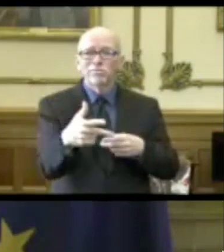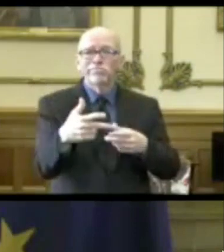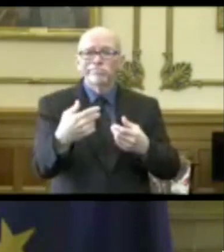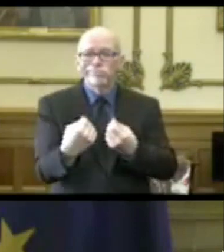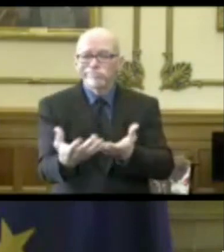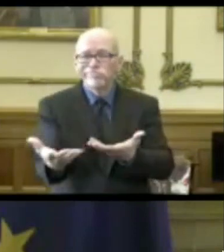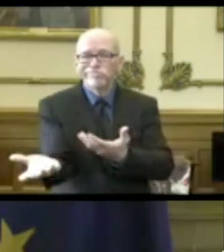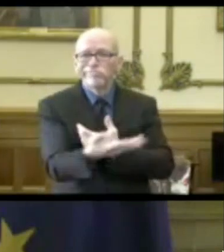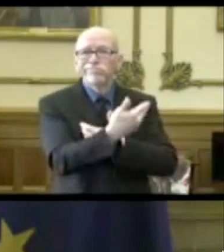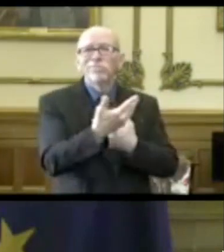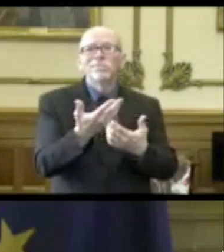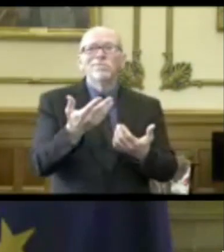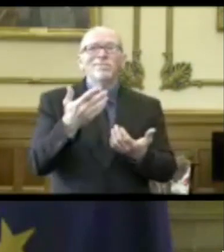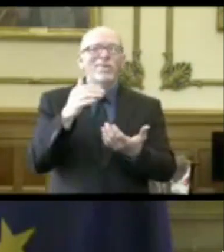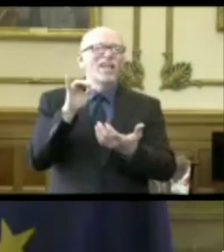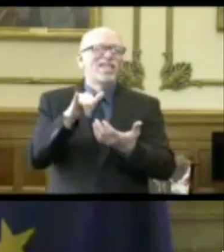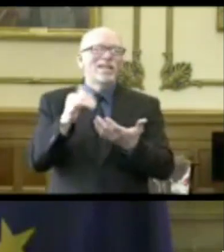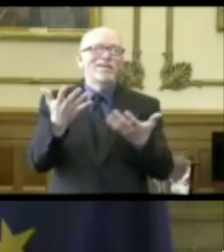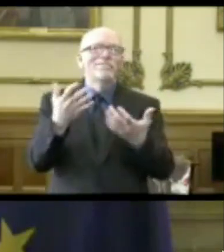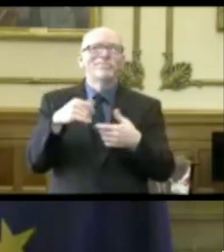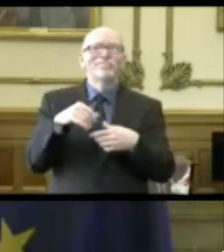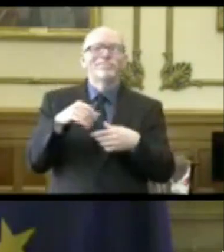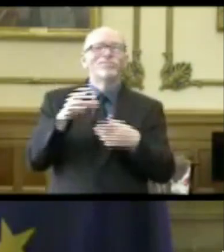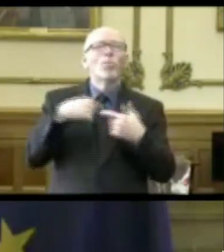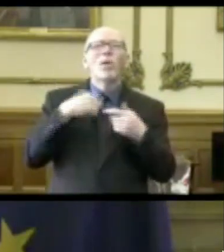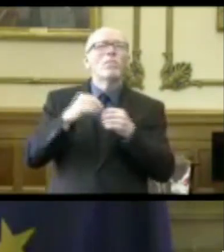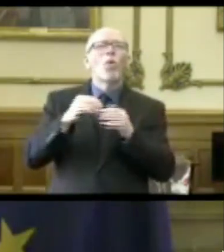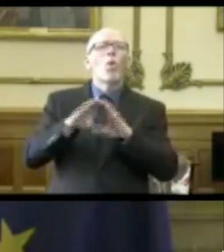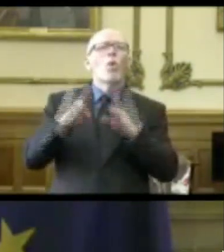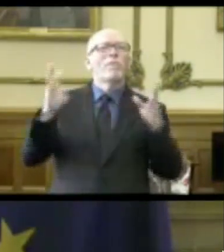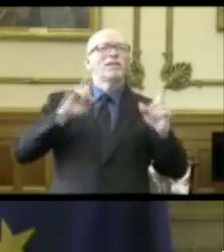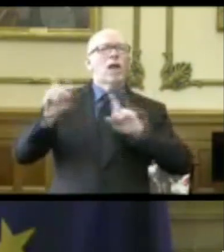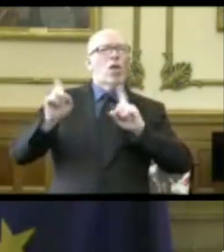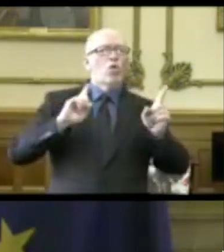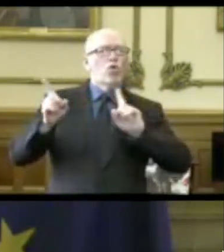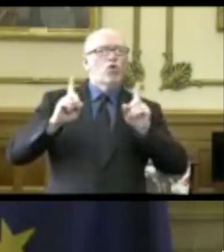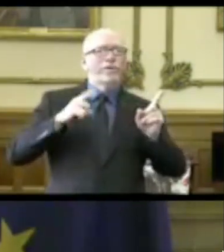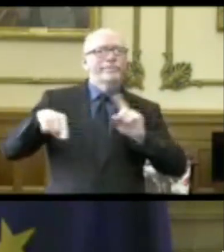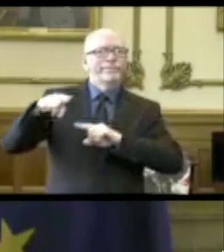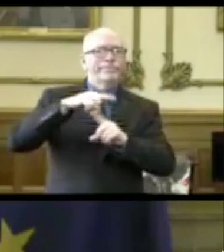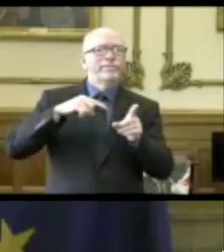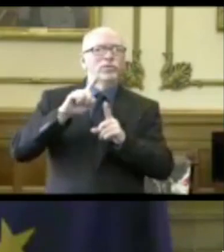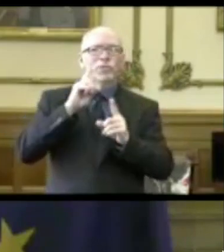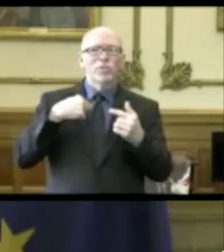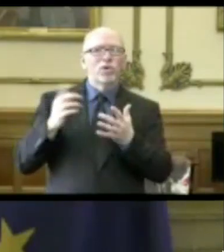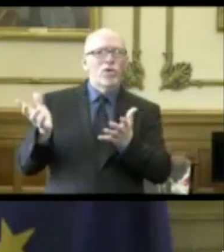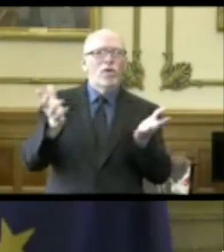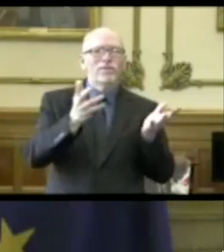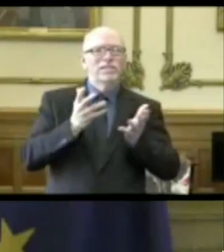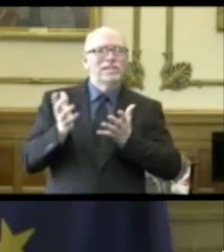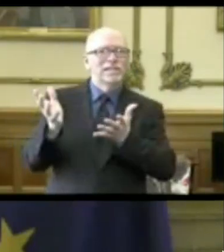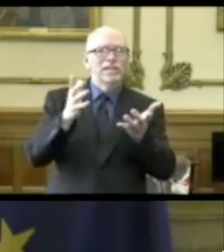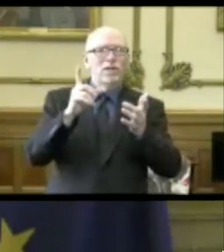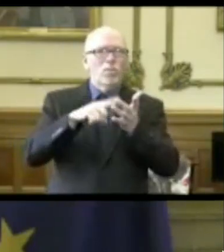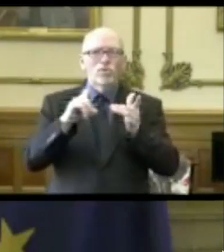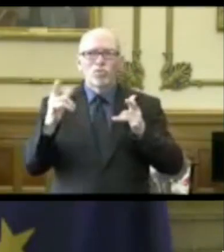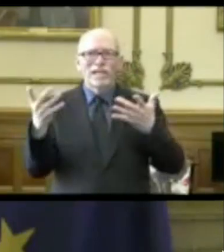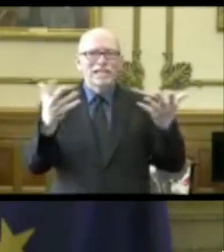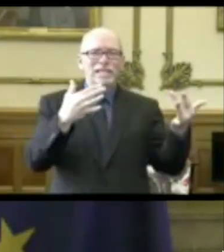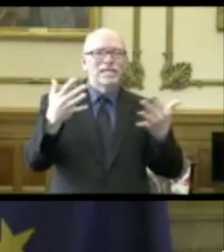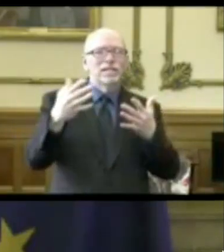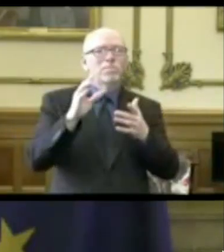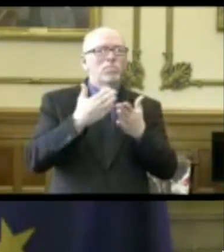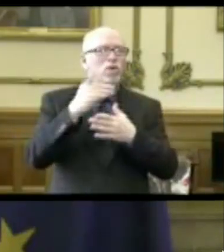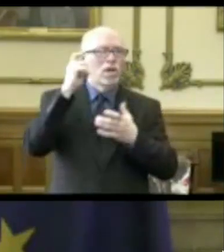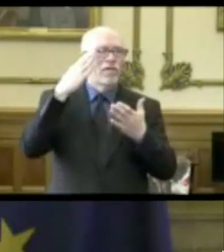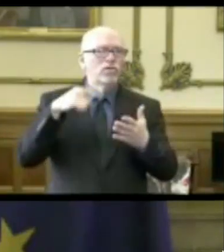it's more of an open dialogue and ongoing, real-time conversation between us as